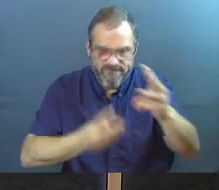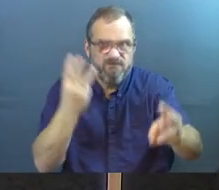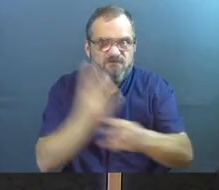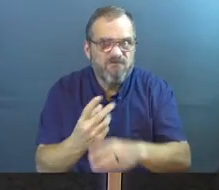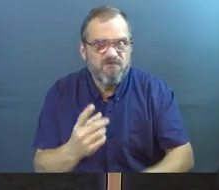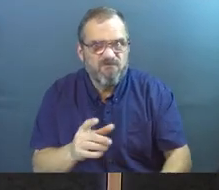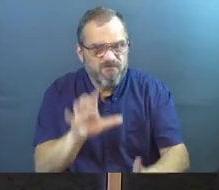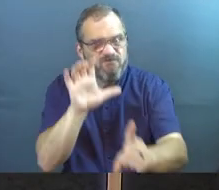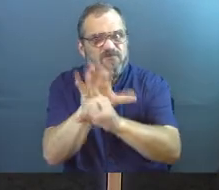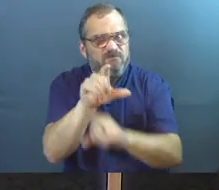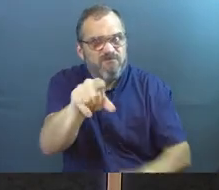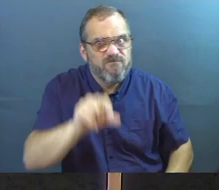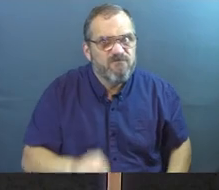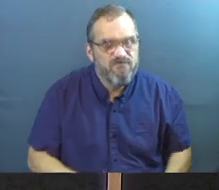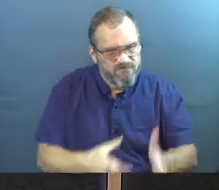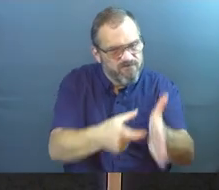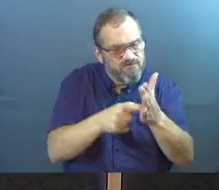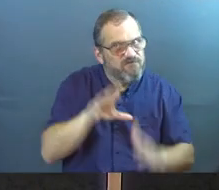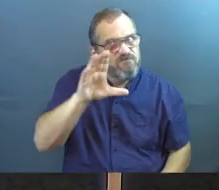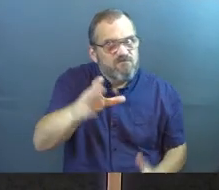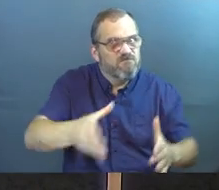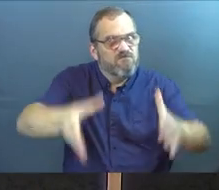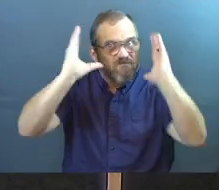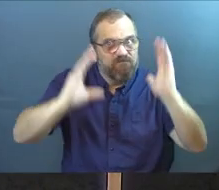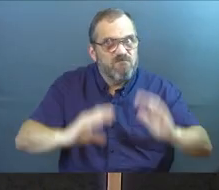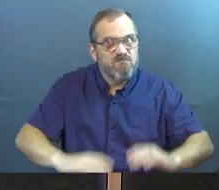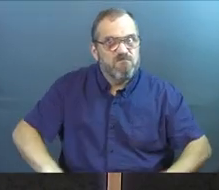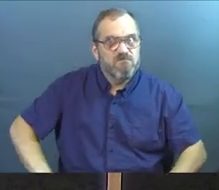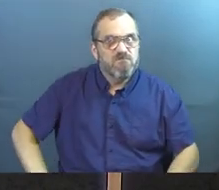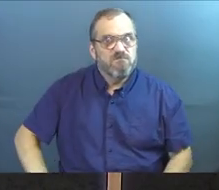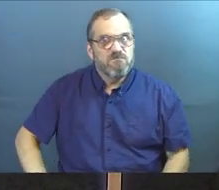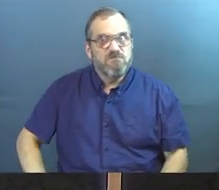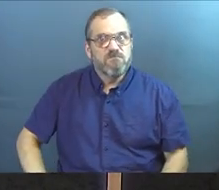world comes to us, and it demands our attention.